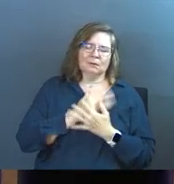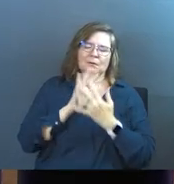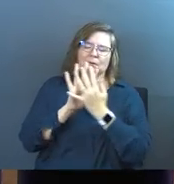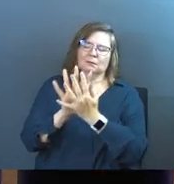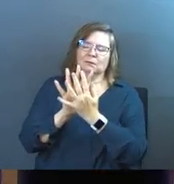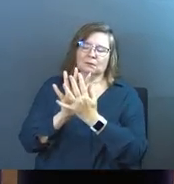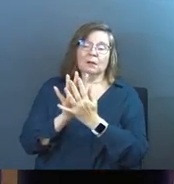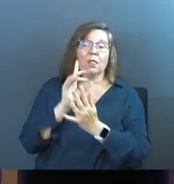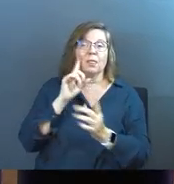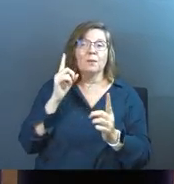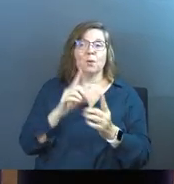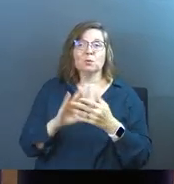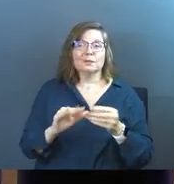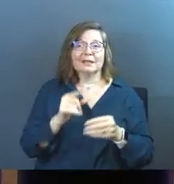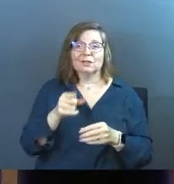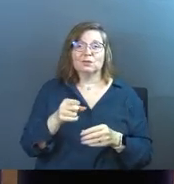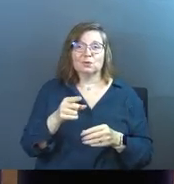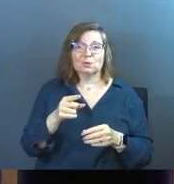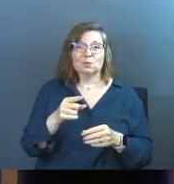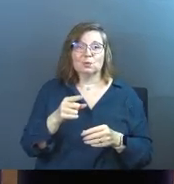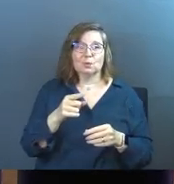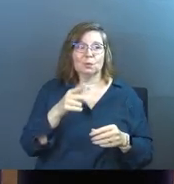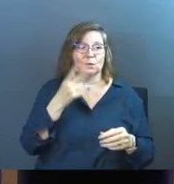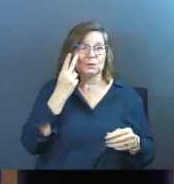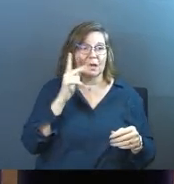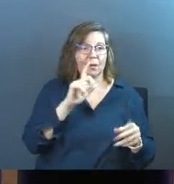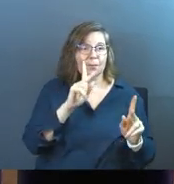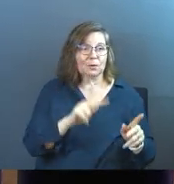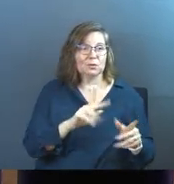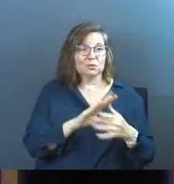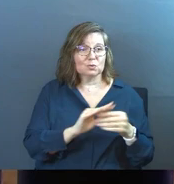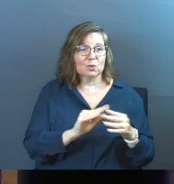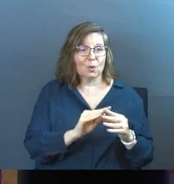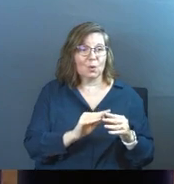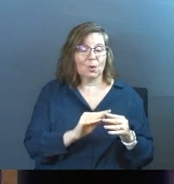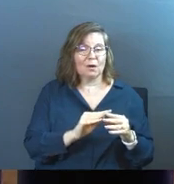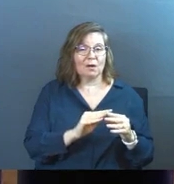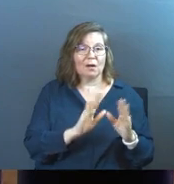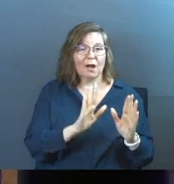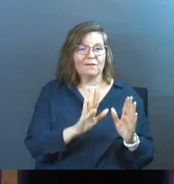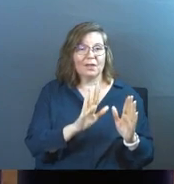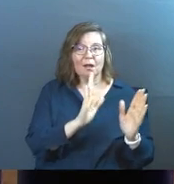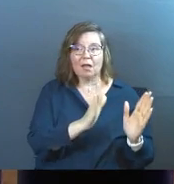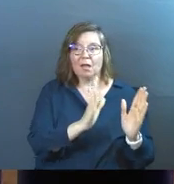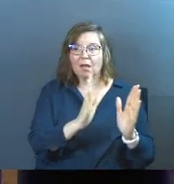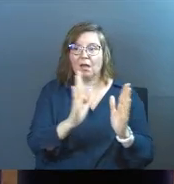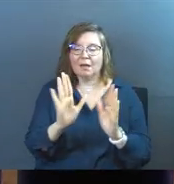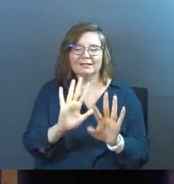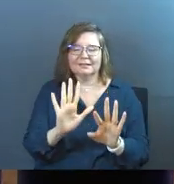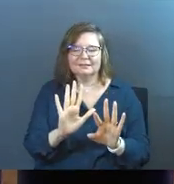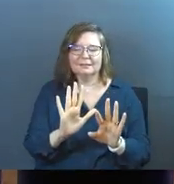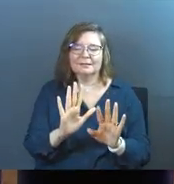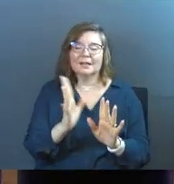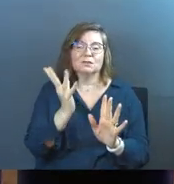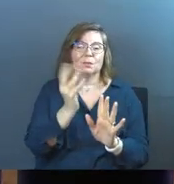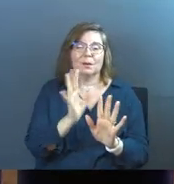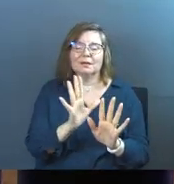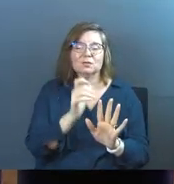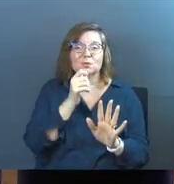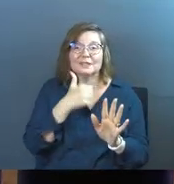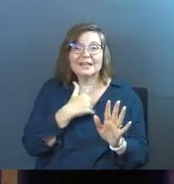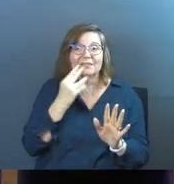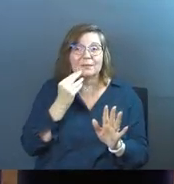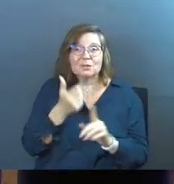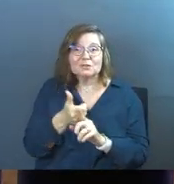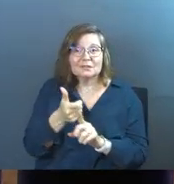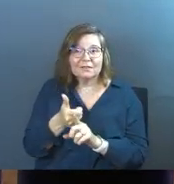The point of the stories is not so you hear somebody else's story, like snapshots of their Niagara trip. And you're like, that's so pretty. You did not